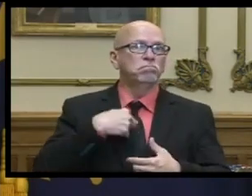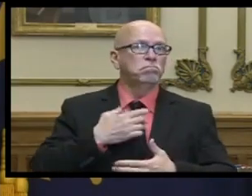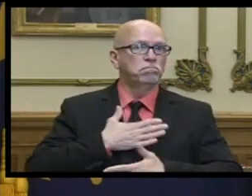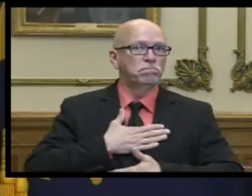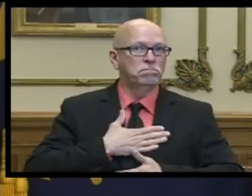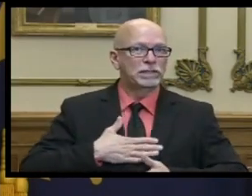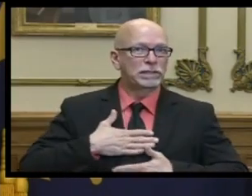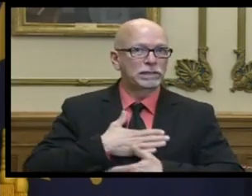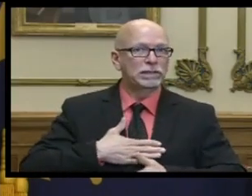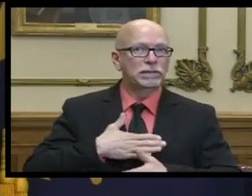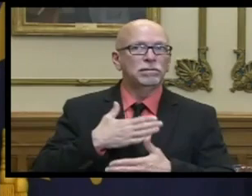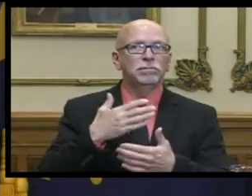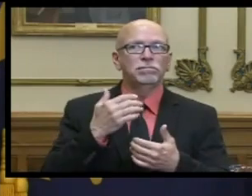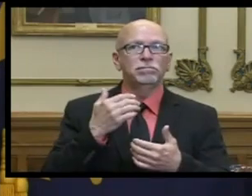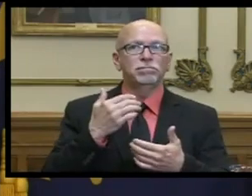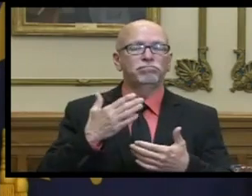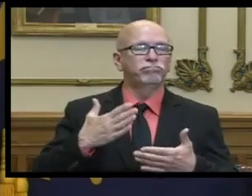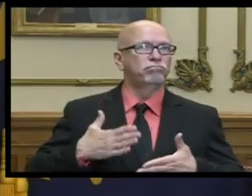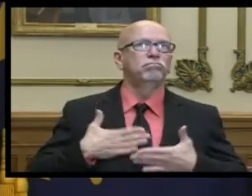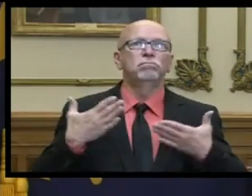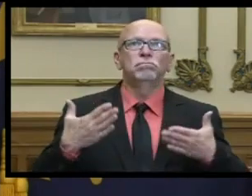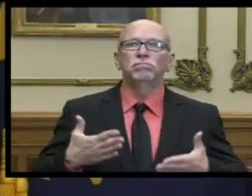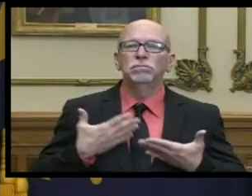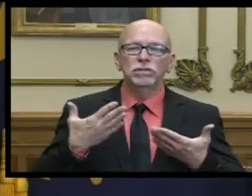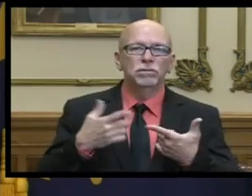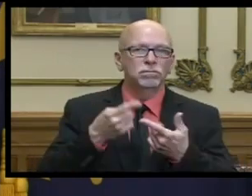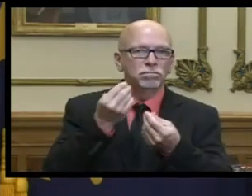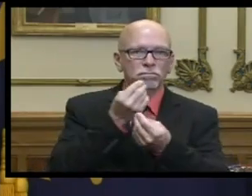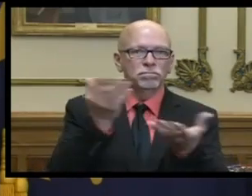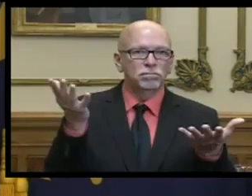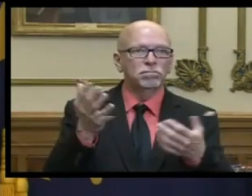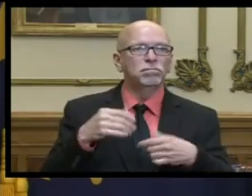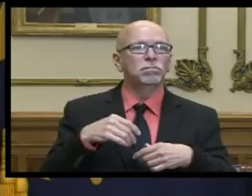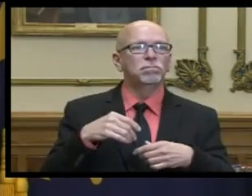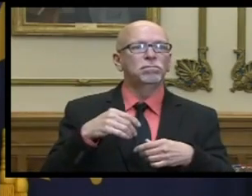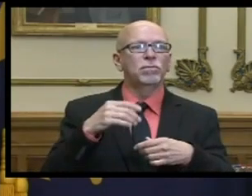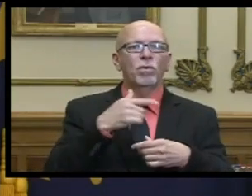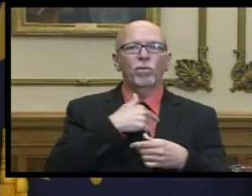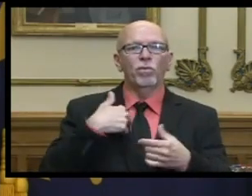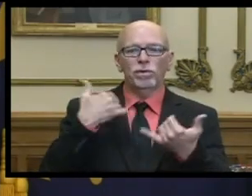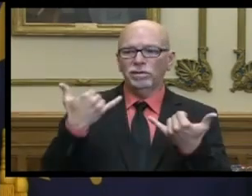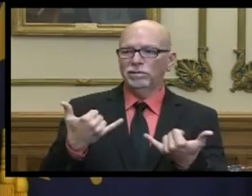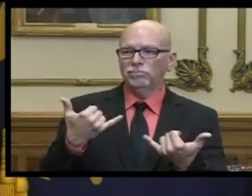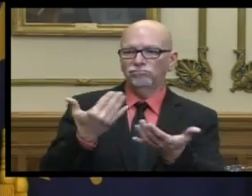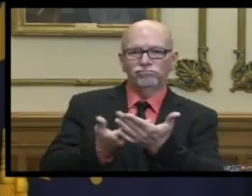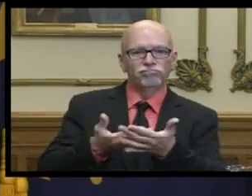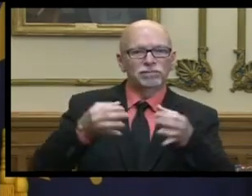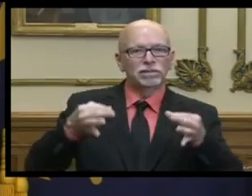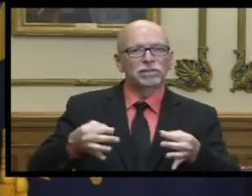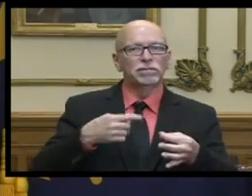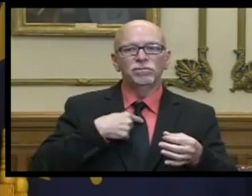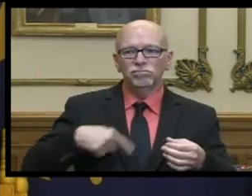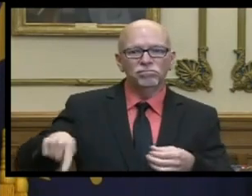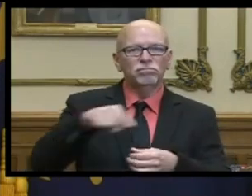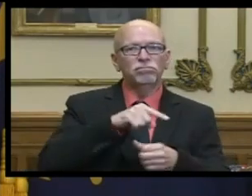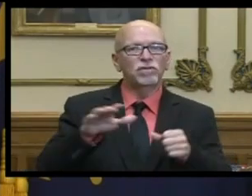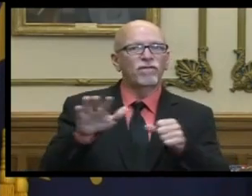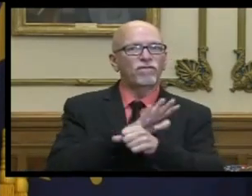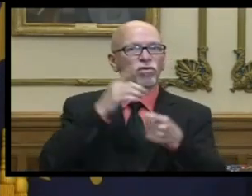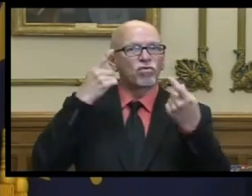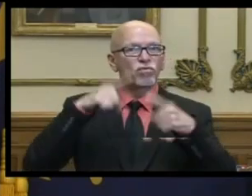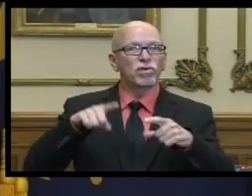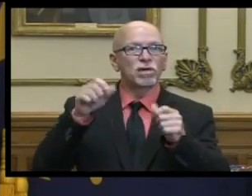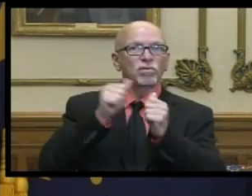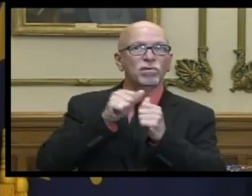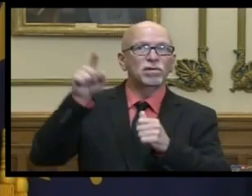um beyond relieved but pleased to um arrive at a position where we're in full agreement with our friends upstairs